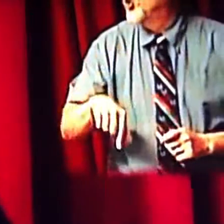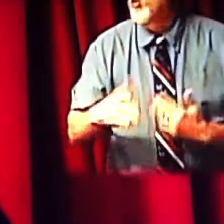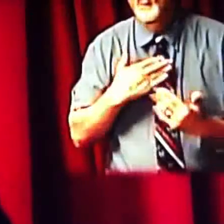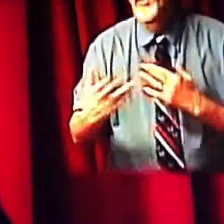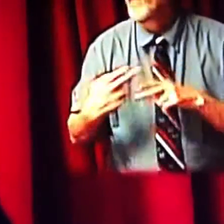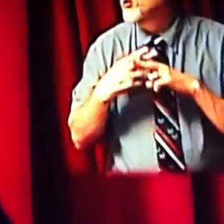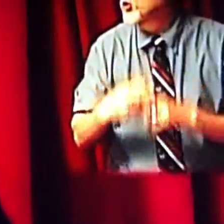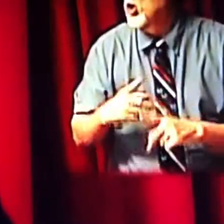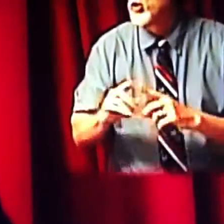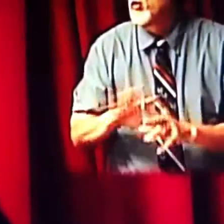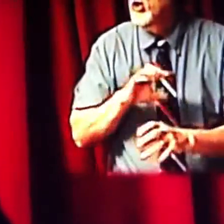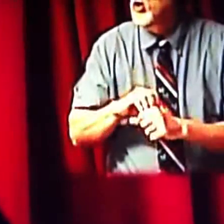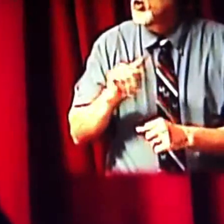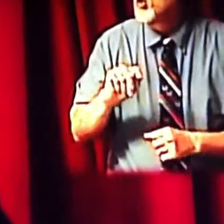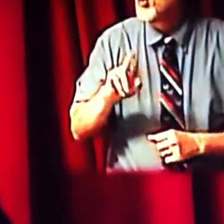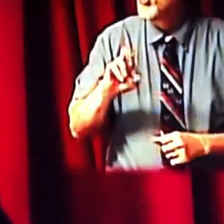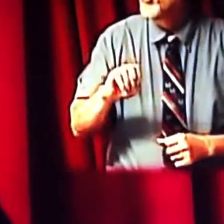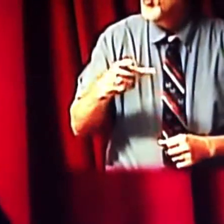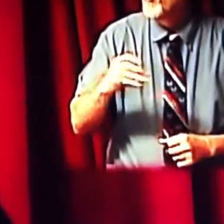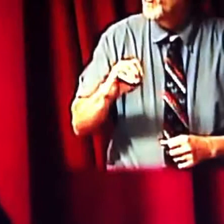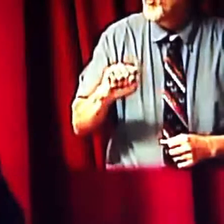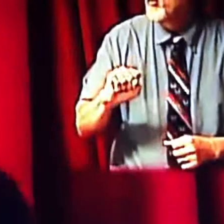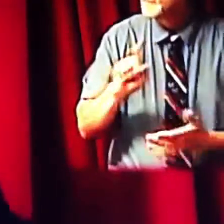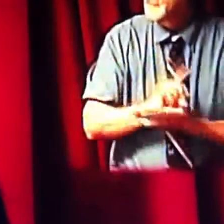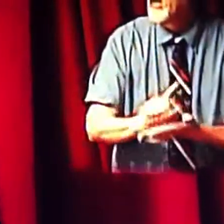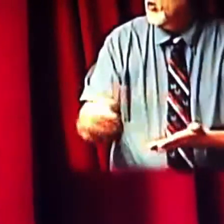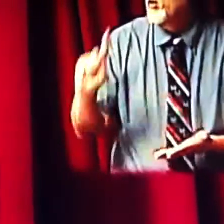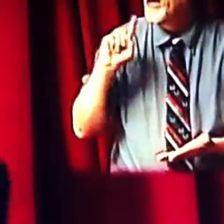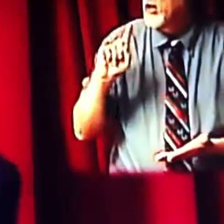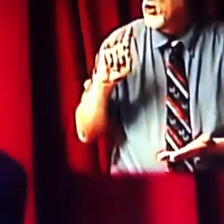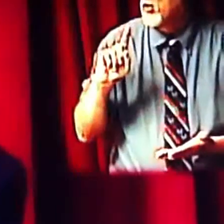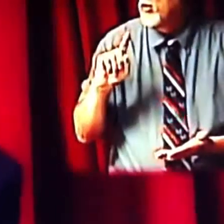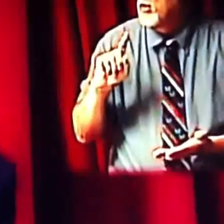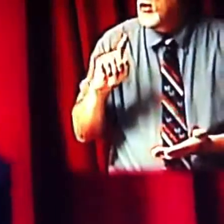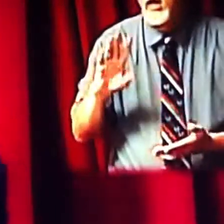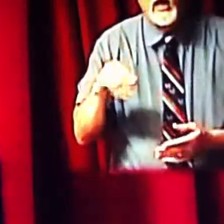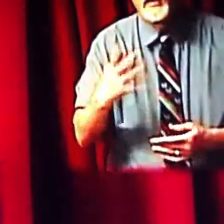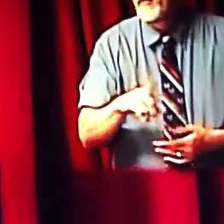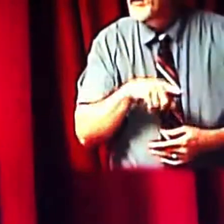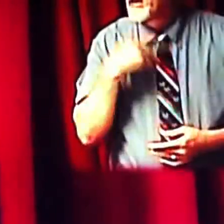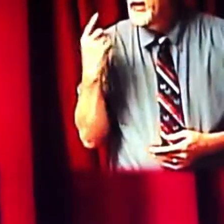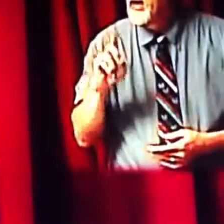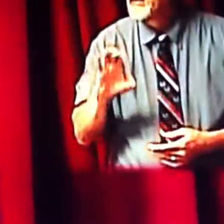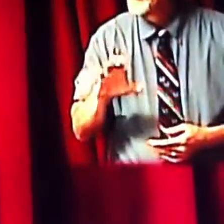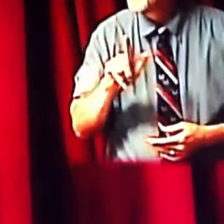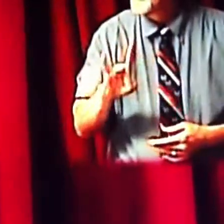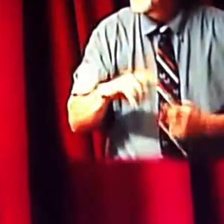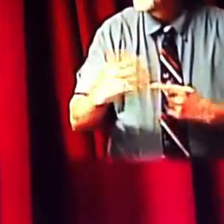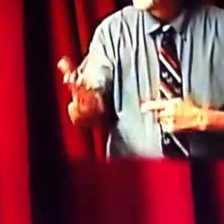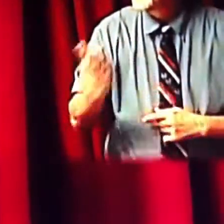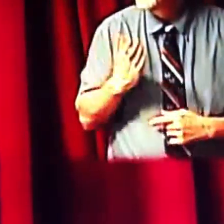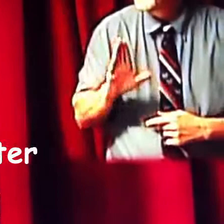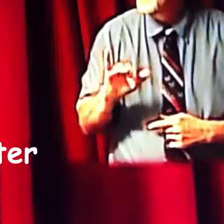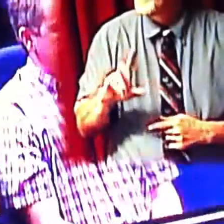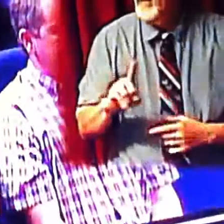it's called to include tropos like a week ago. Yes, sir. An addendum. And we're giving them a deadline of December 28th to submit their bid.